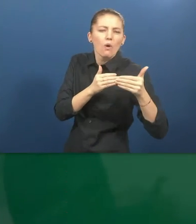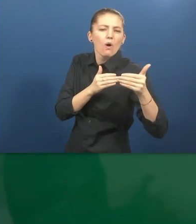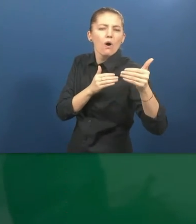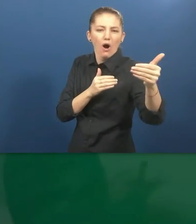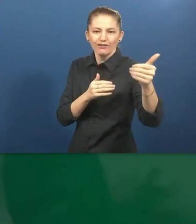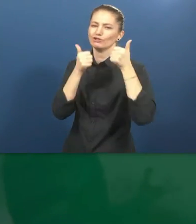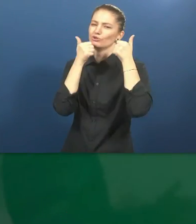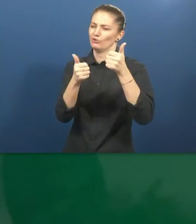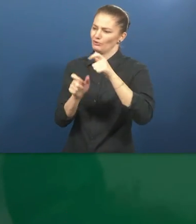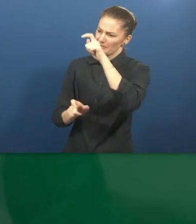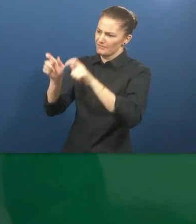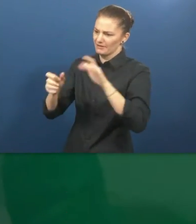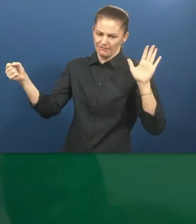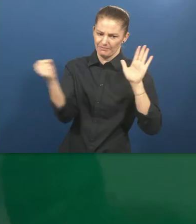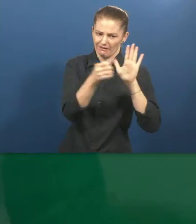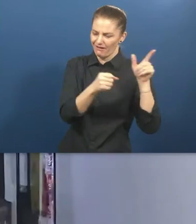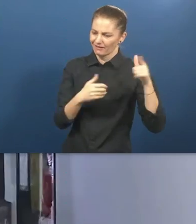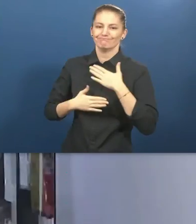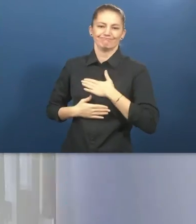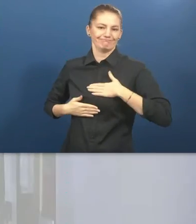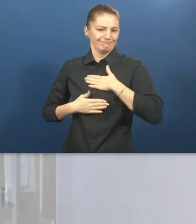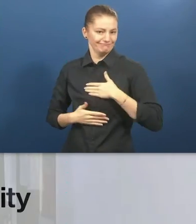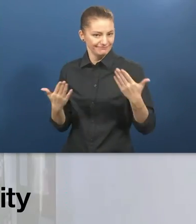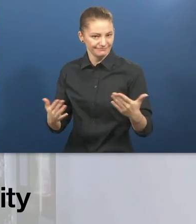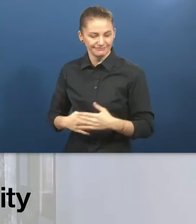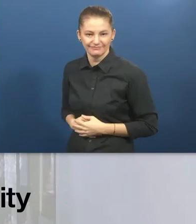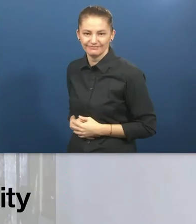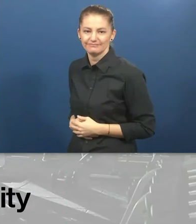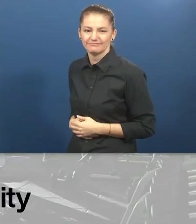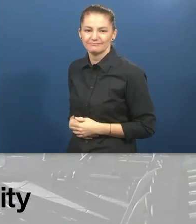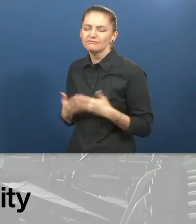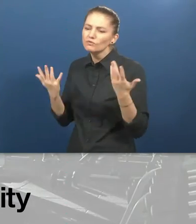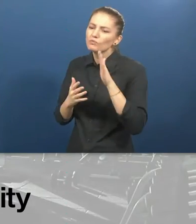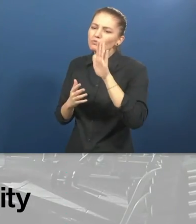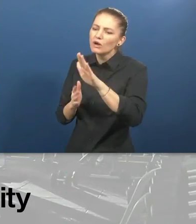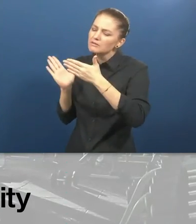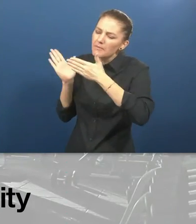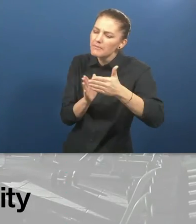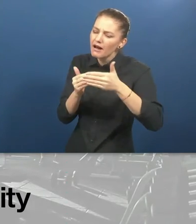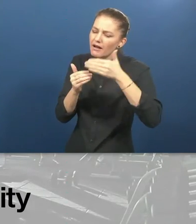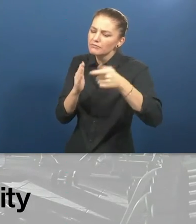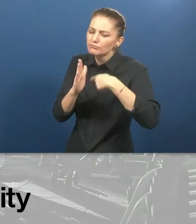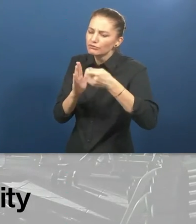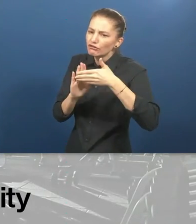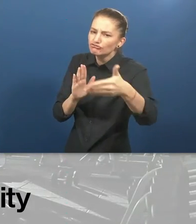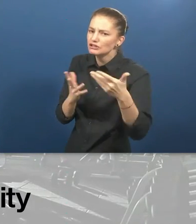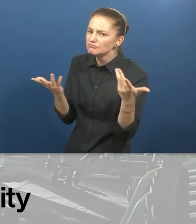really worth something to hire people with disabilities. What is next for my ability talent program?